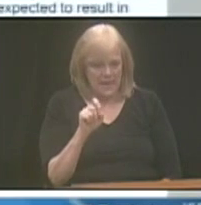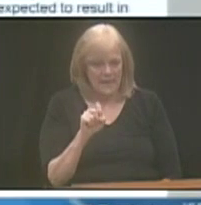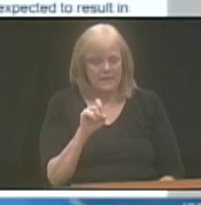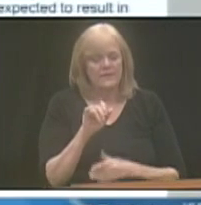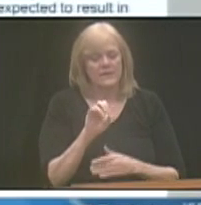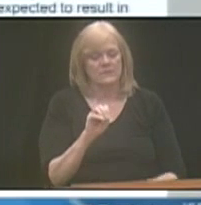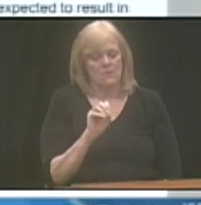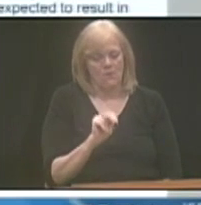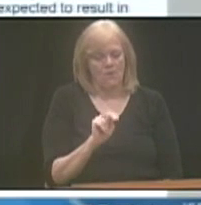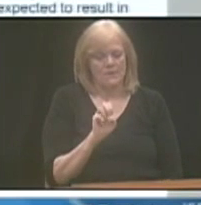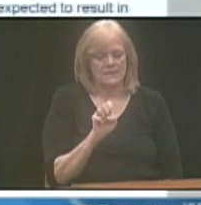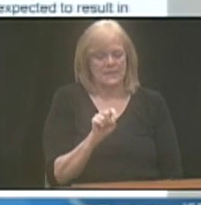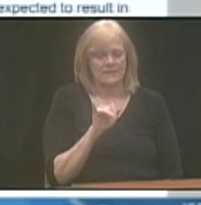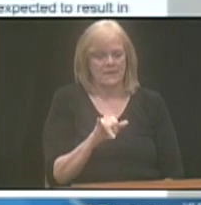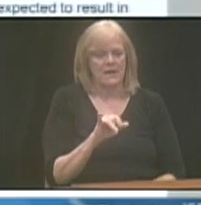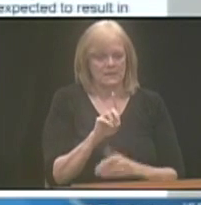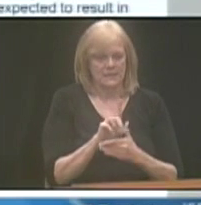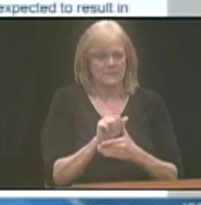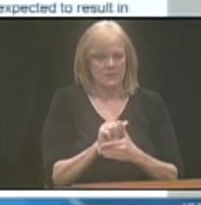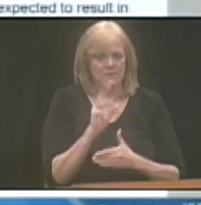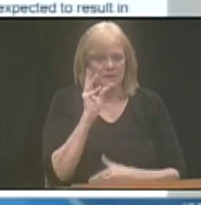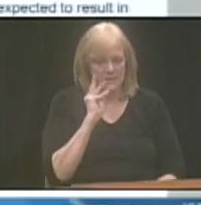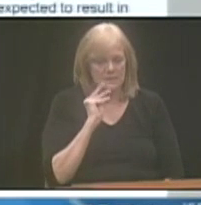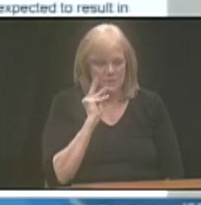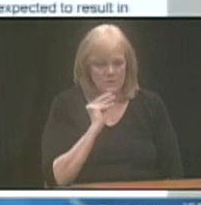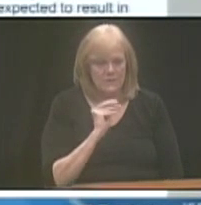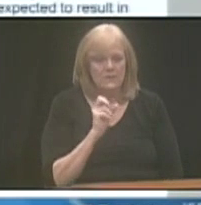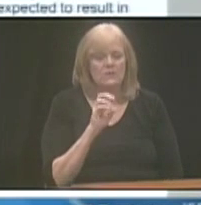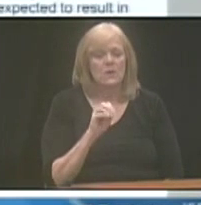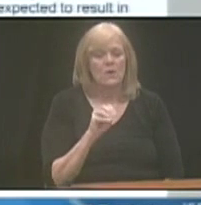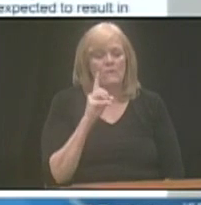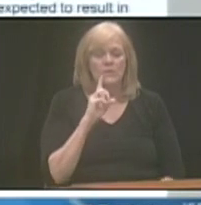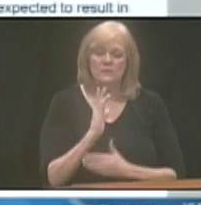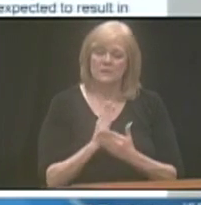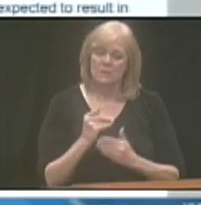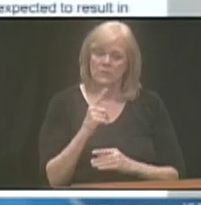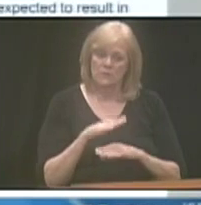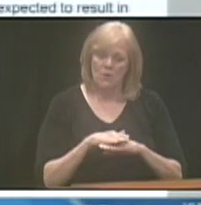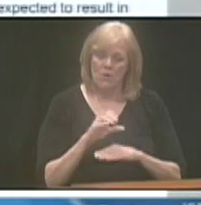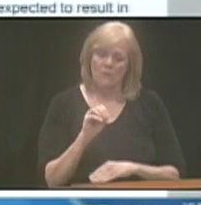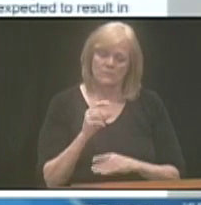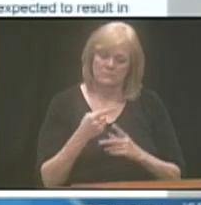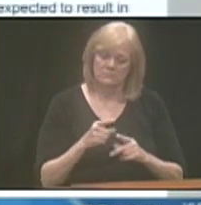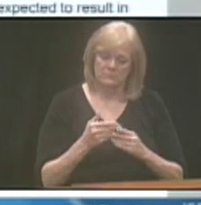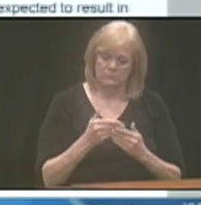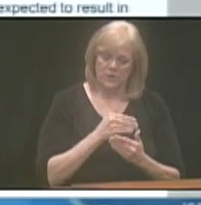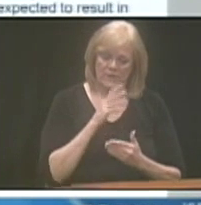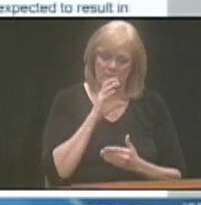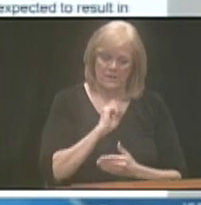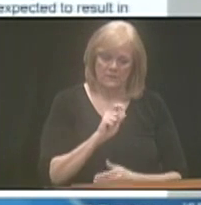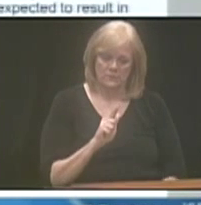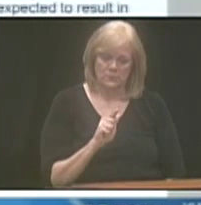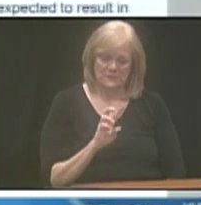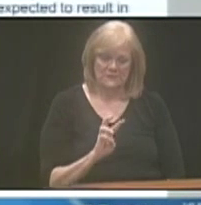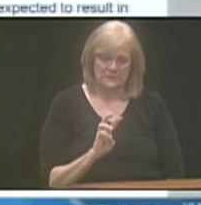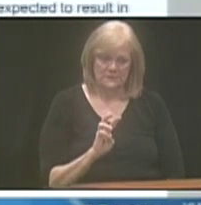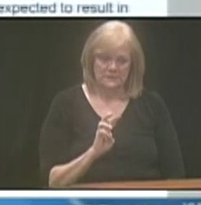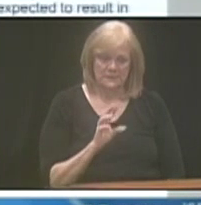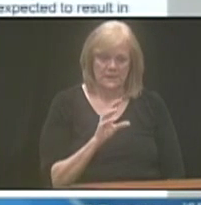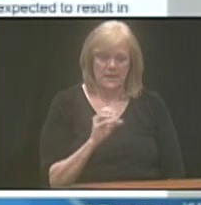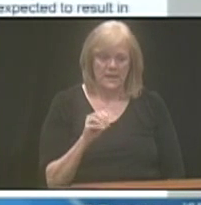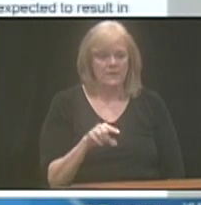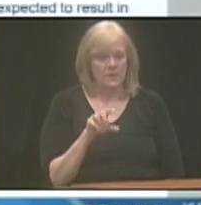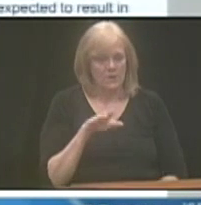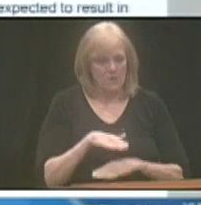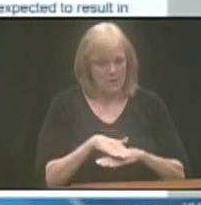It's the onset of that disability experience. So, for someone whose onset was prior to the age of 26 and